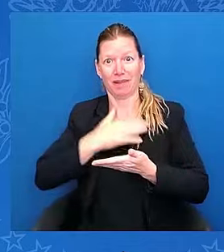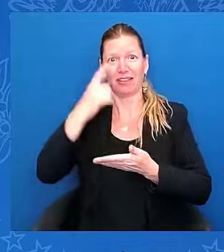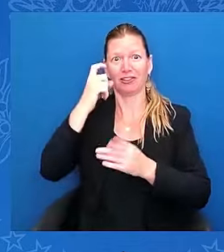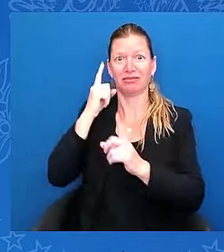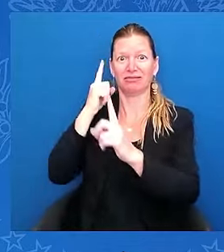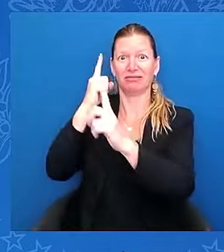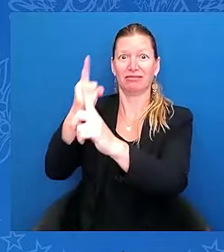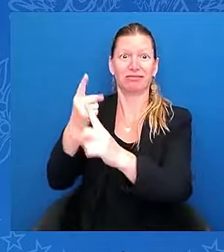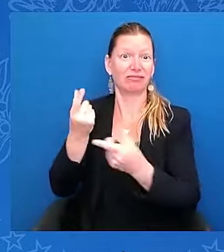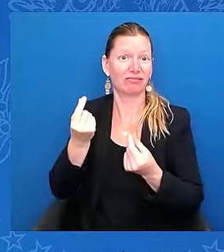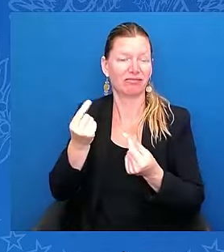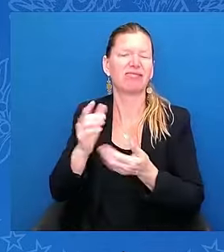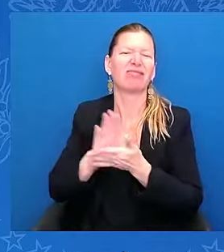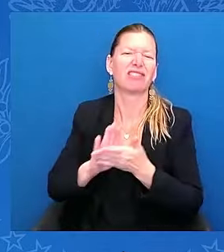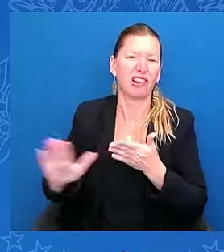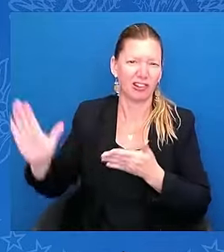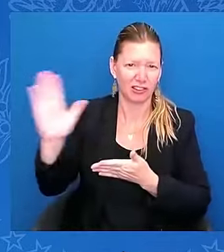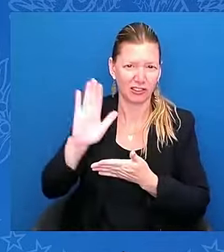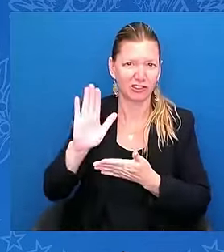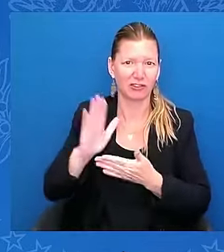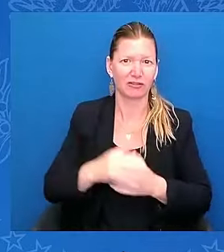Now I have a beautiful wife, Haley.